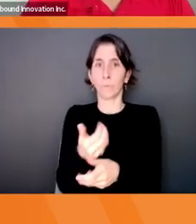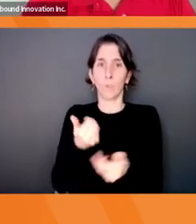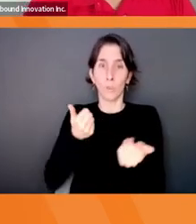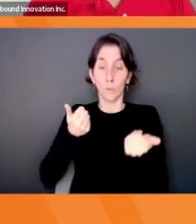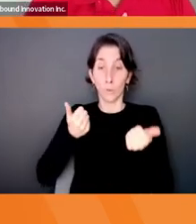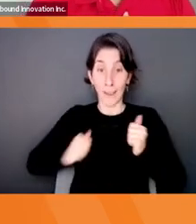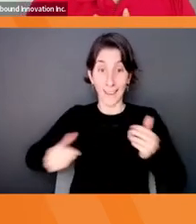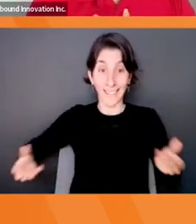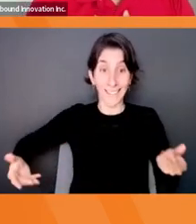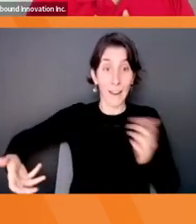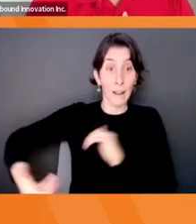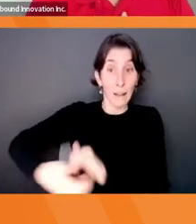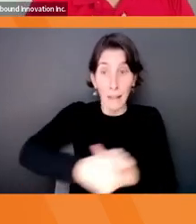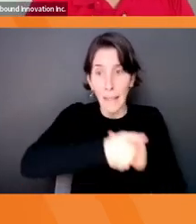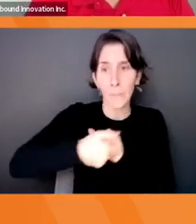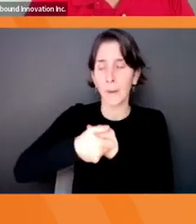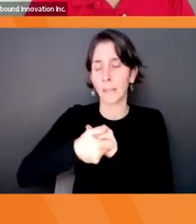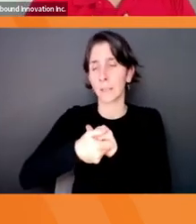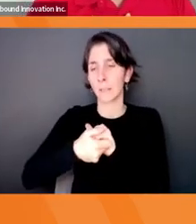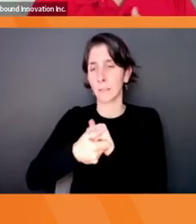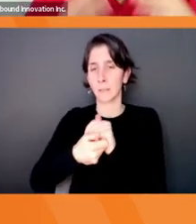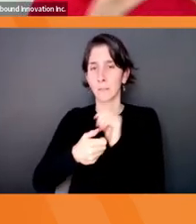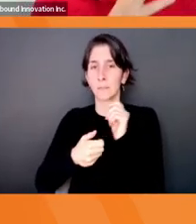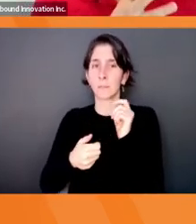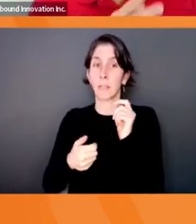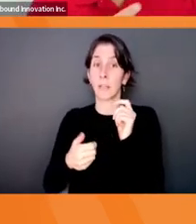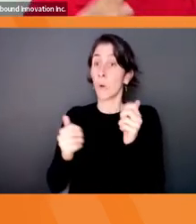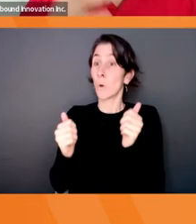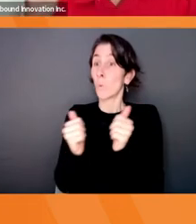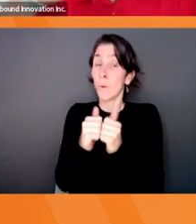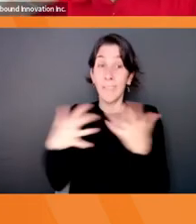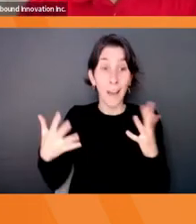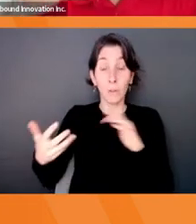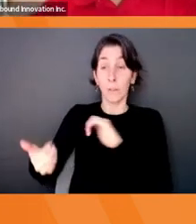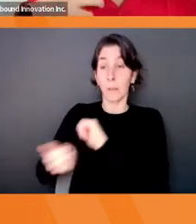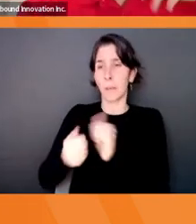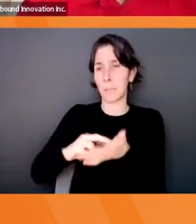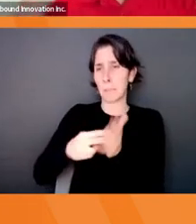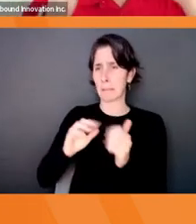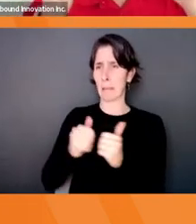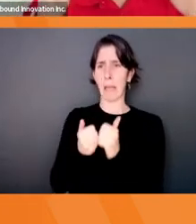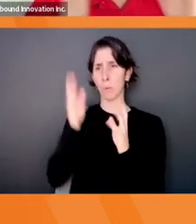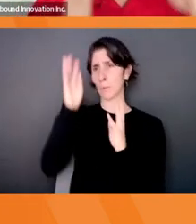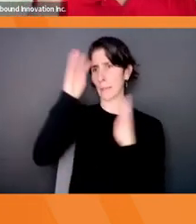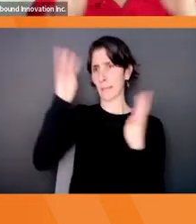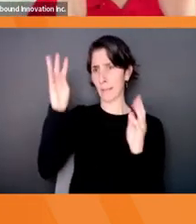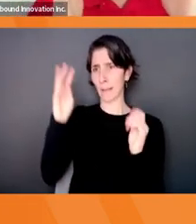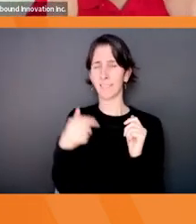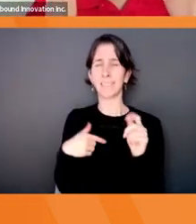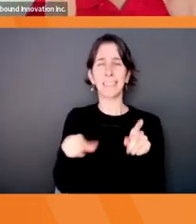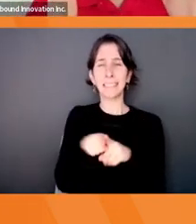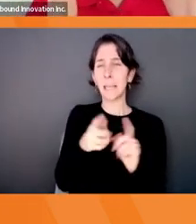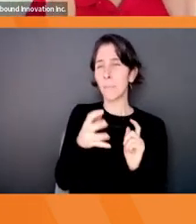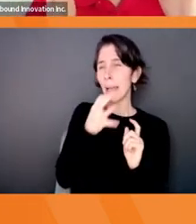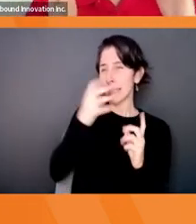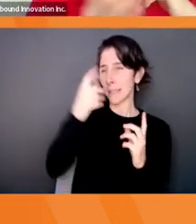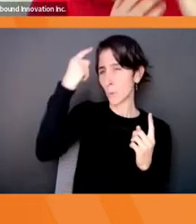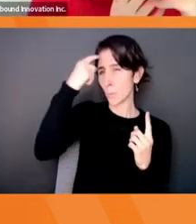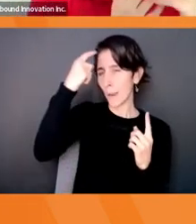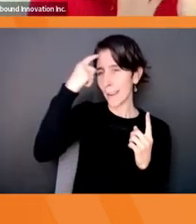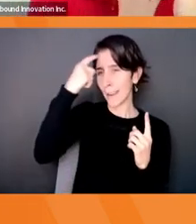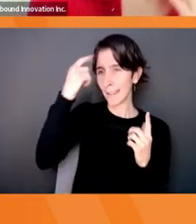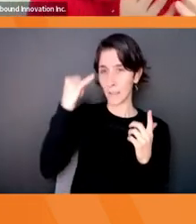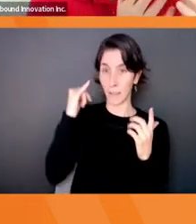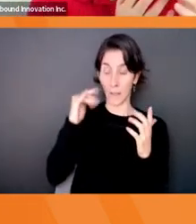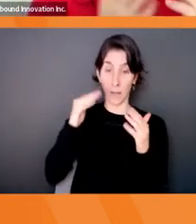drives innovation. And without it, it's hard to innovate, right? Again, if you go back to our expert brain, it's hard to see outside of our lens, our perspective. And so